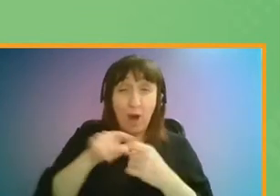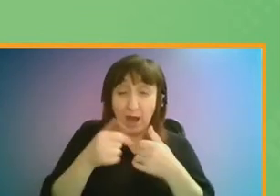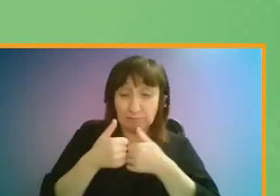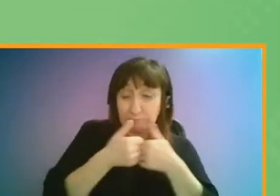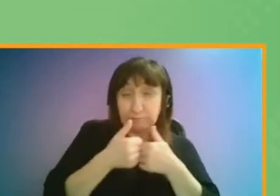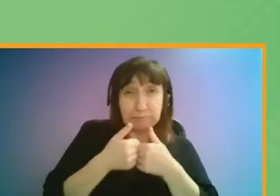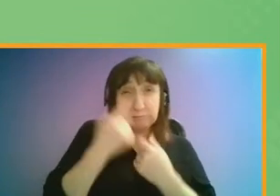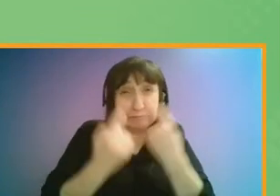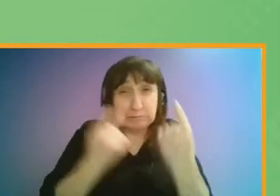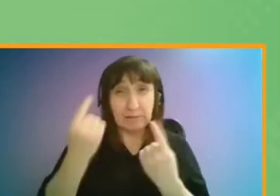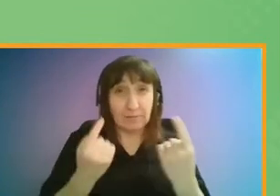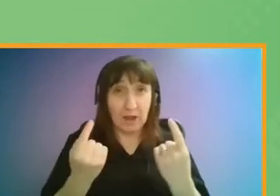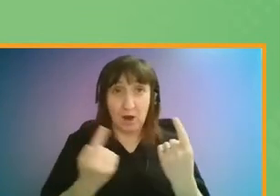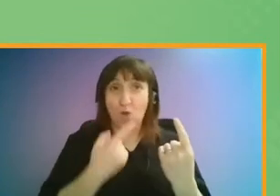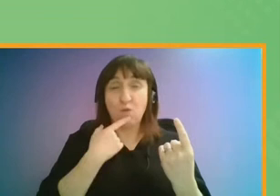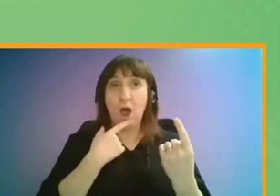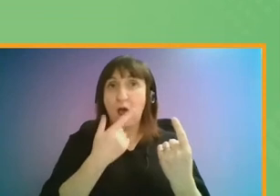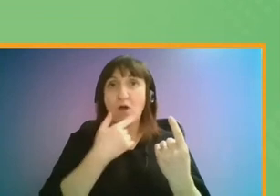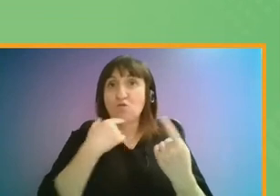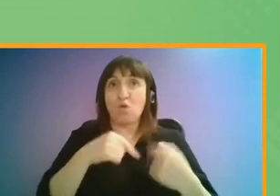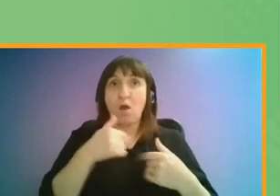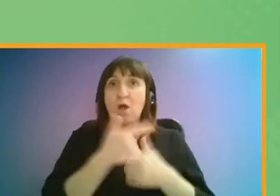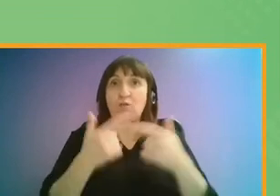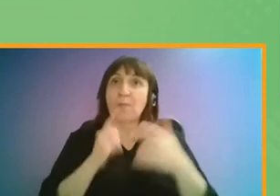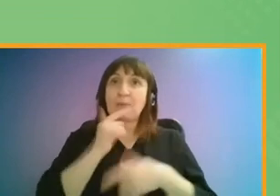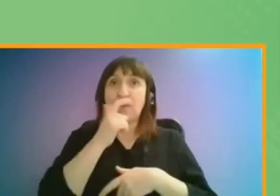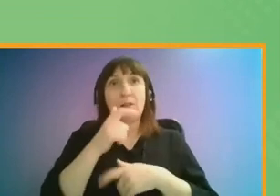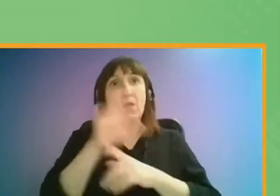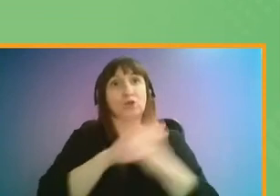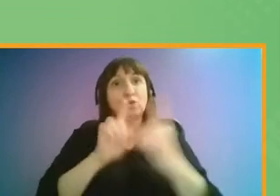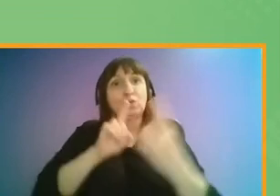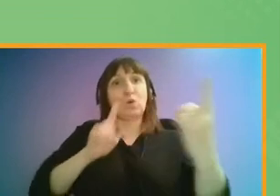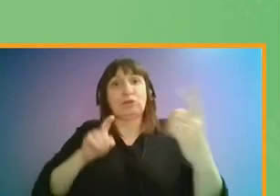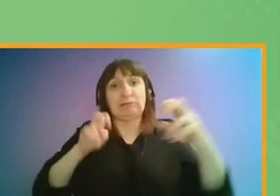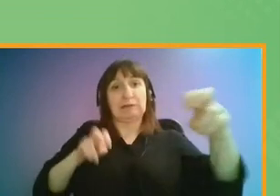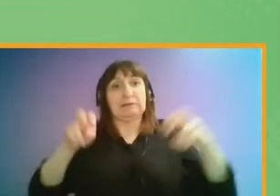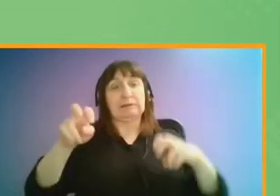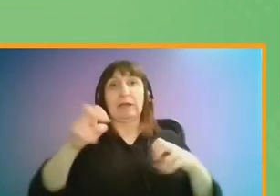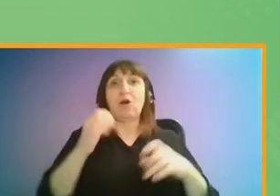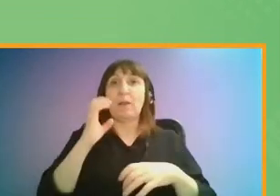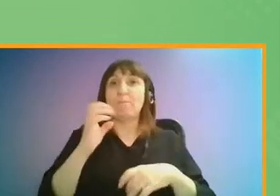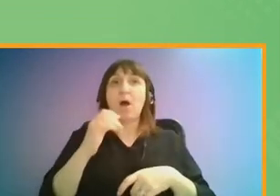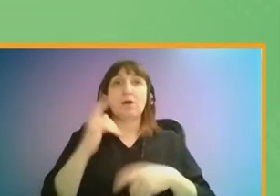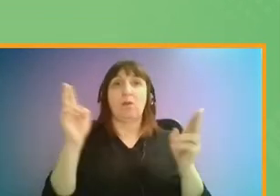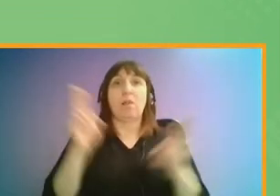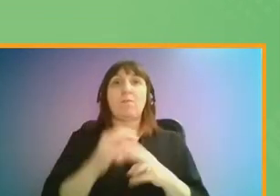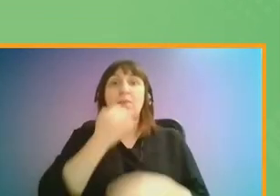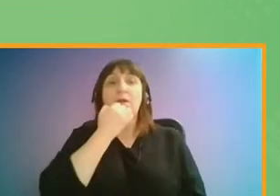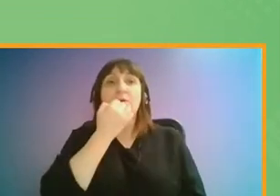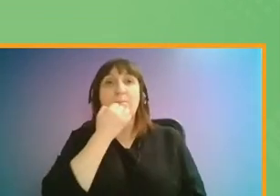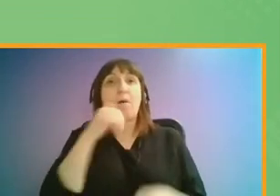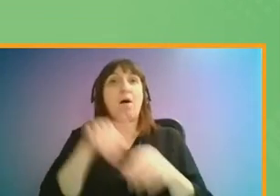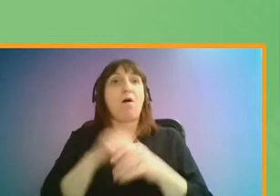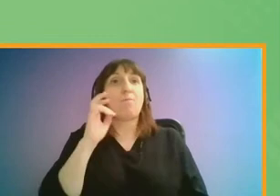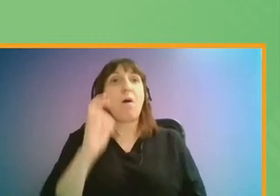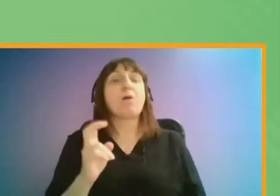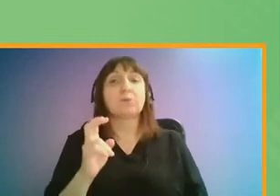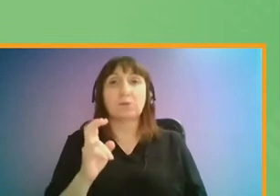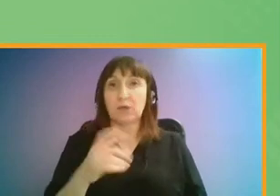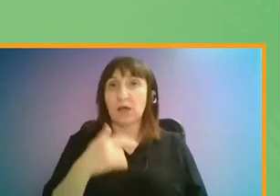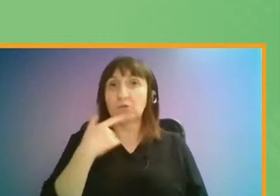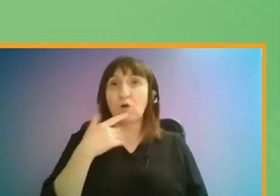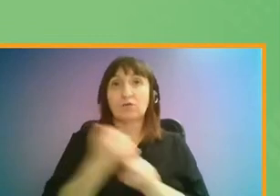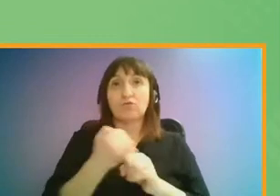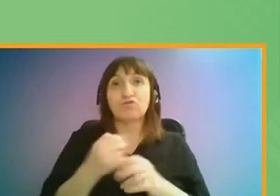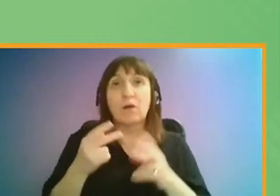the bus, because fewer passengers are allowed to board in order to maintain social distancing. There were many comments about infrastructure works being done on